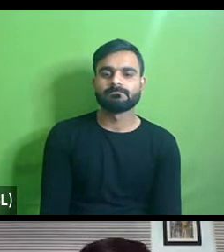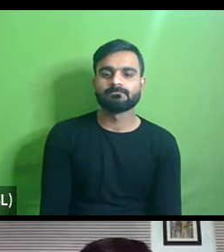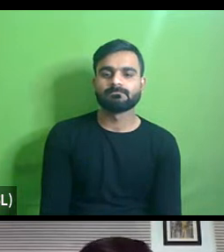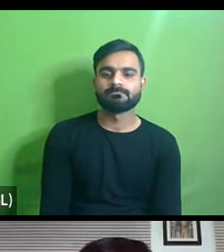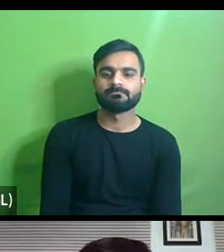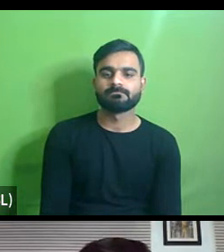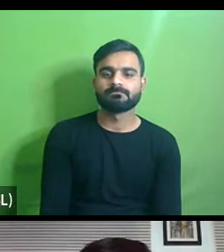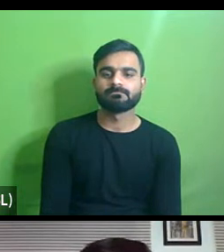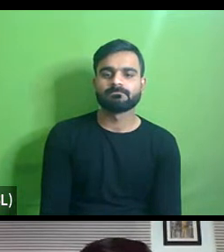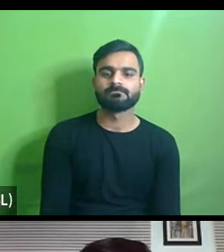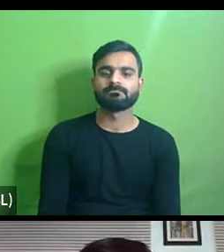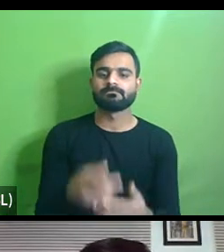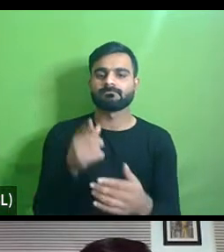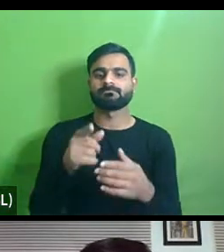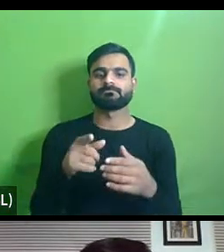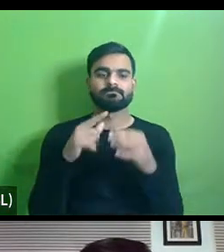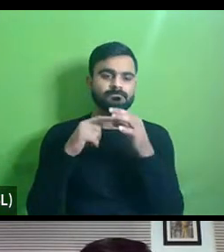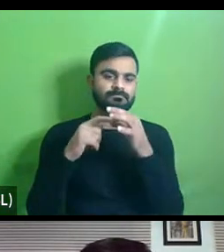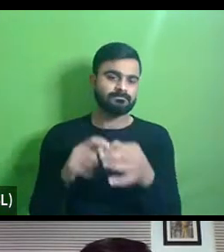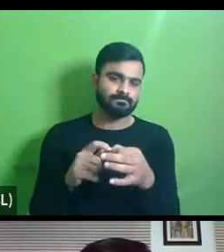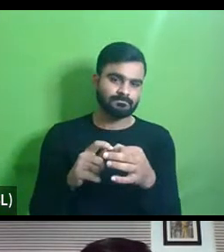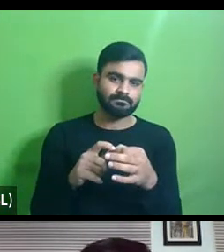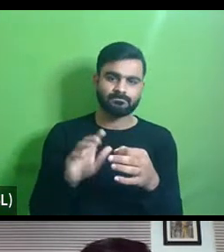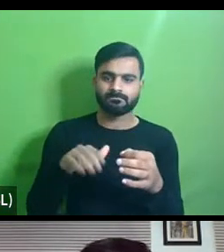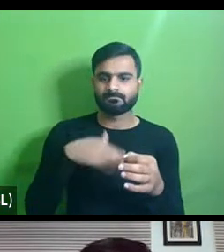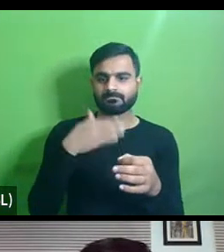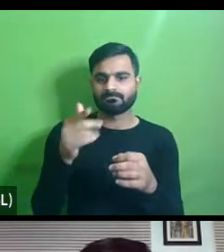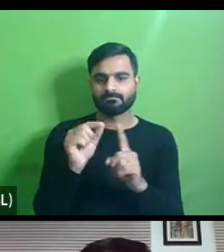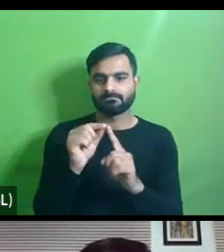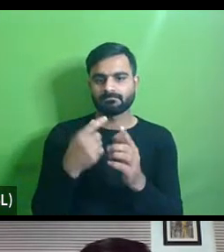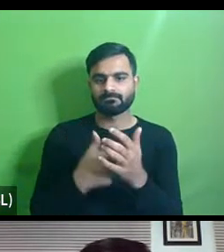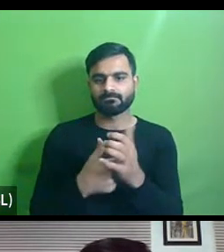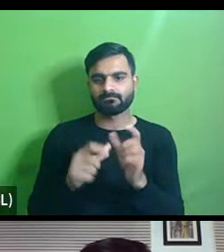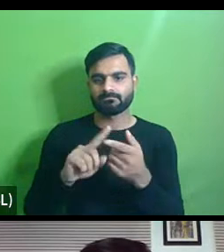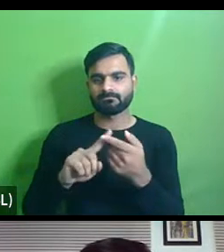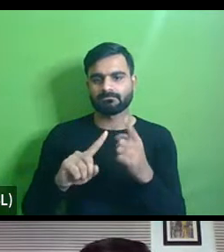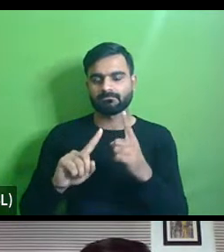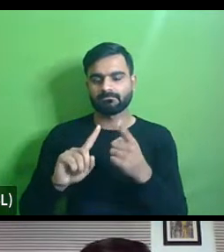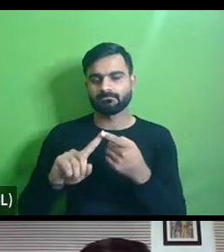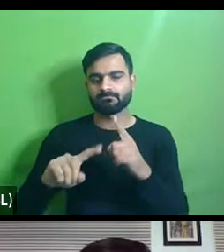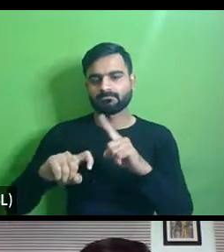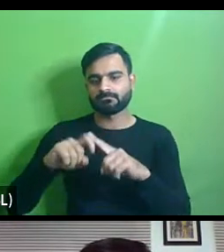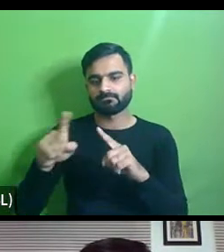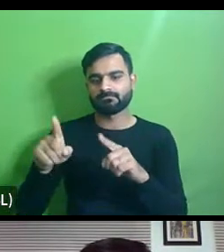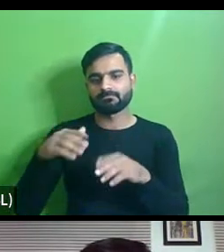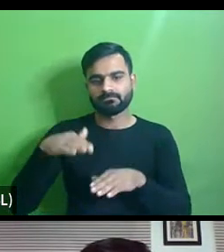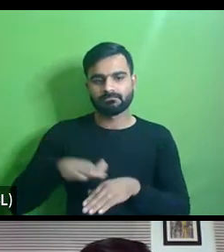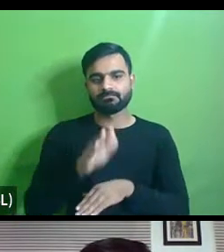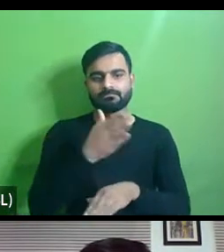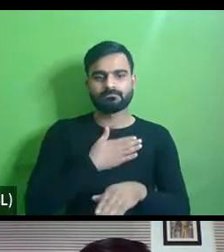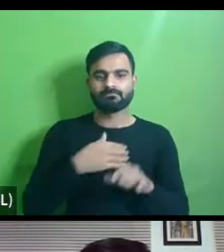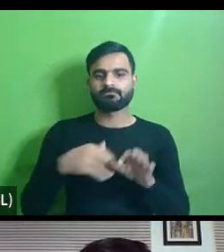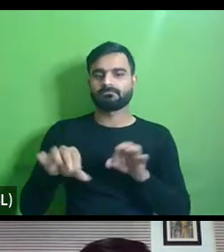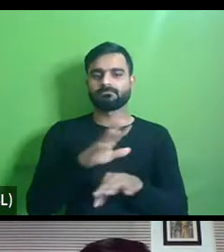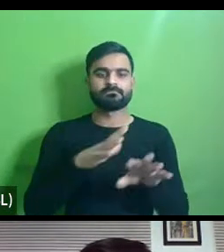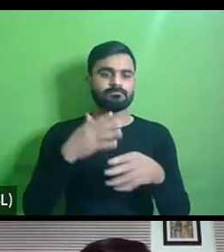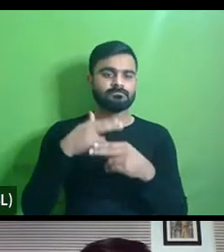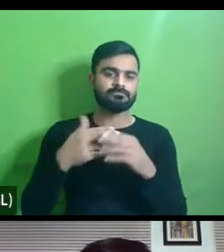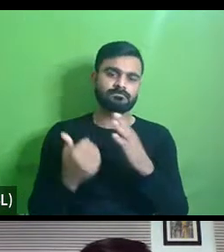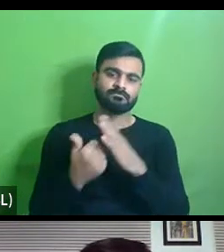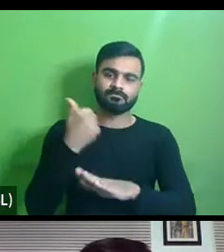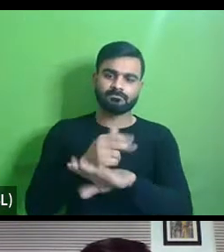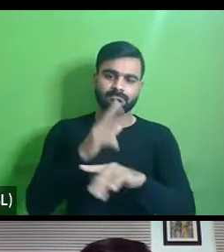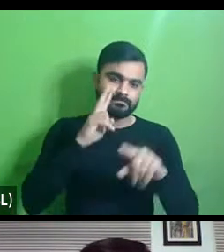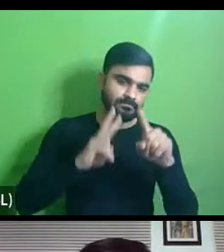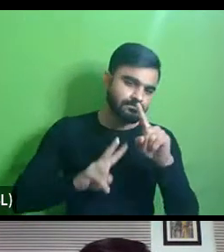maybe i'll move the question to mr pratik who's the founder of ramp my city so your vision